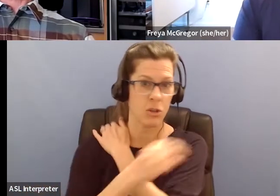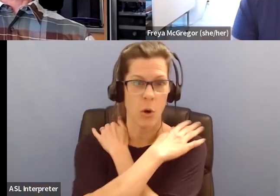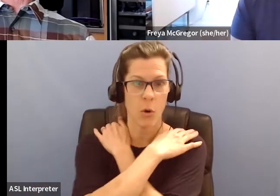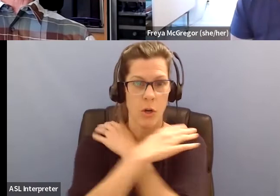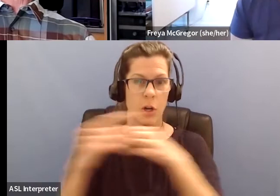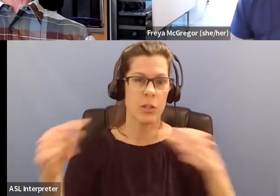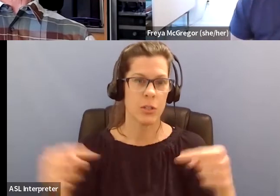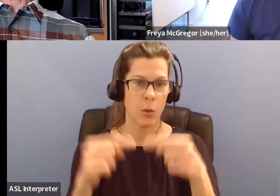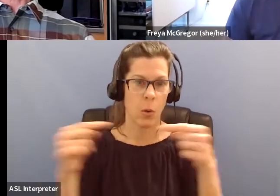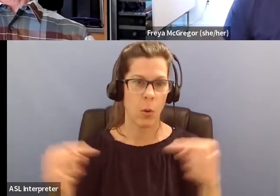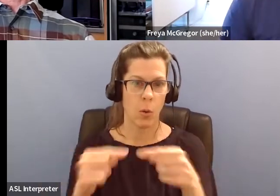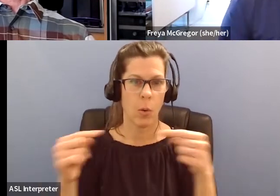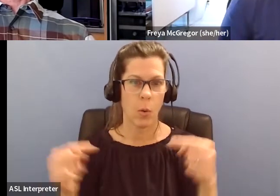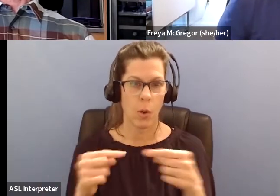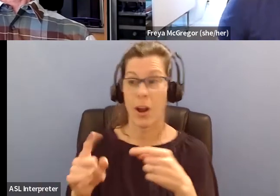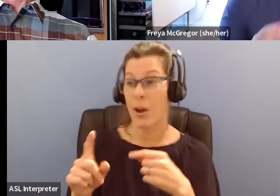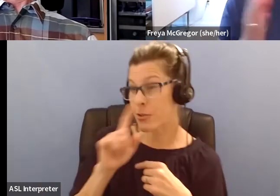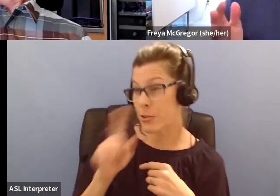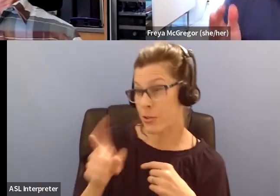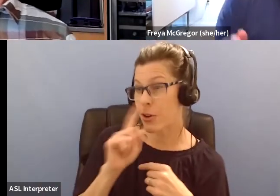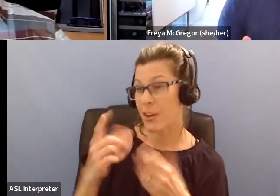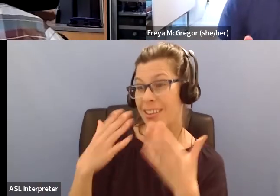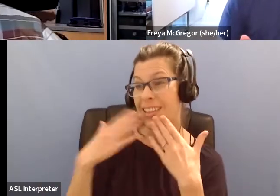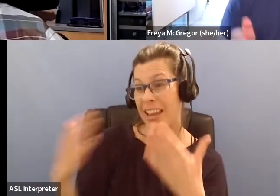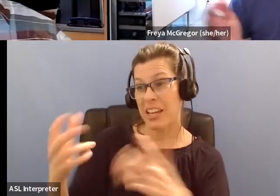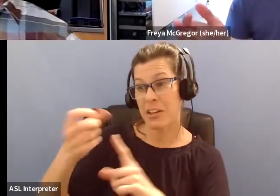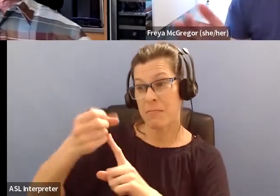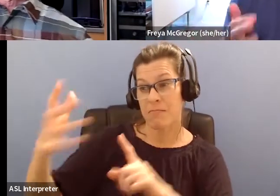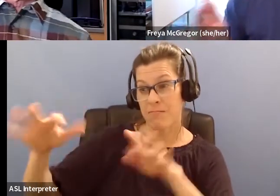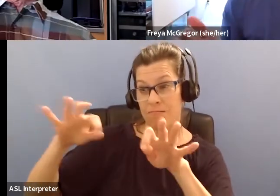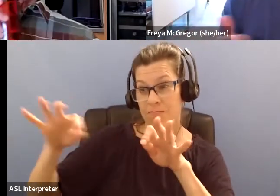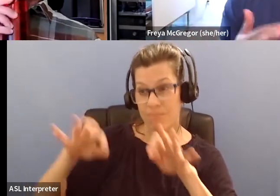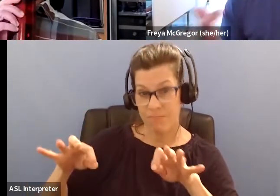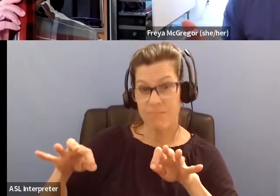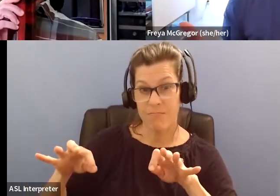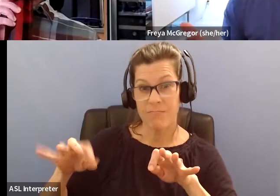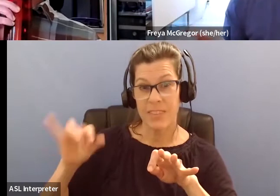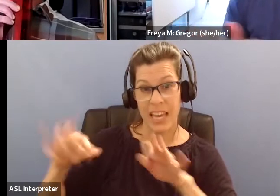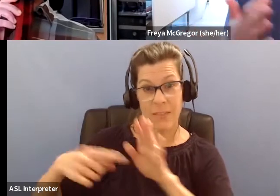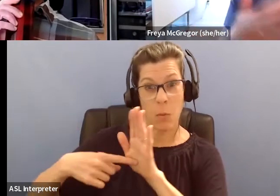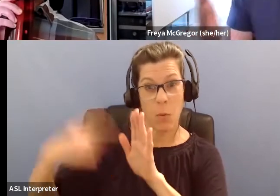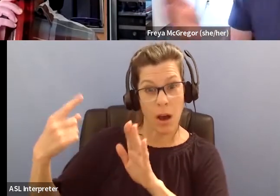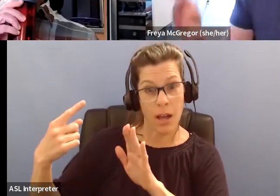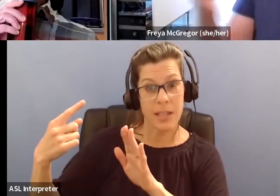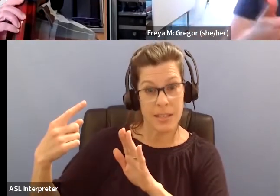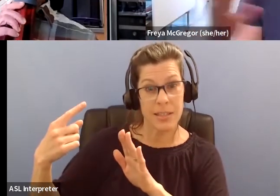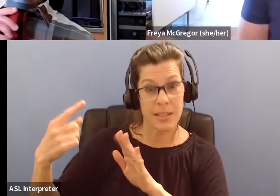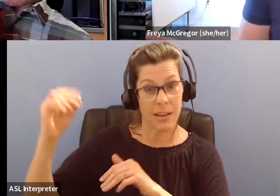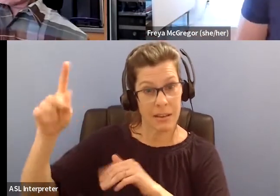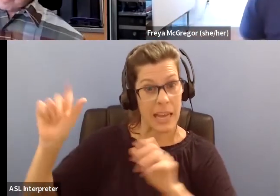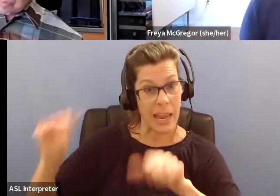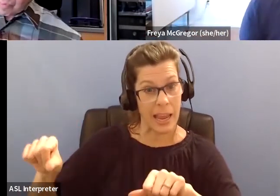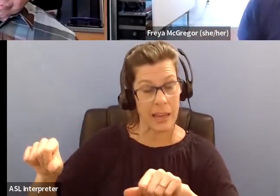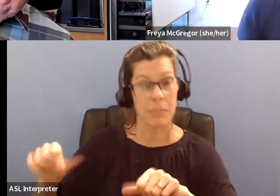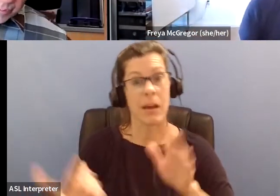Mm hmm. Sure. Sure. Yeah. Thank you for it. Yeah. One thing to do it once, but another thing to do it repetitively, like repeatedly and